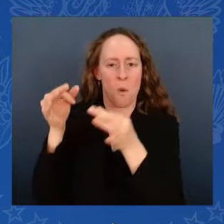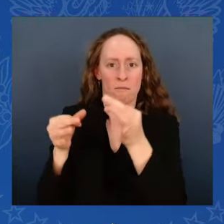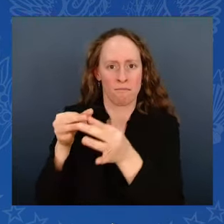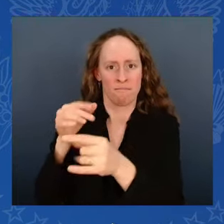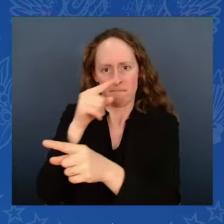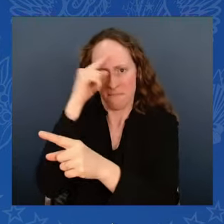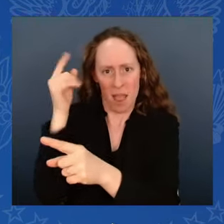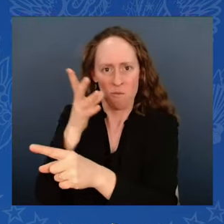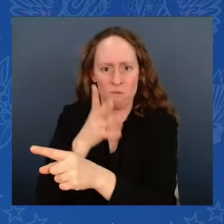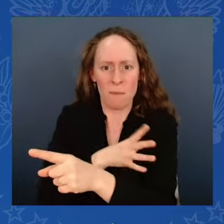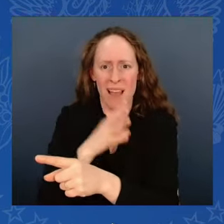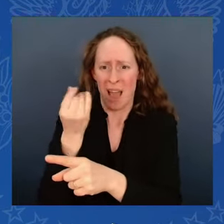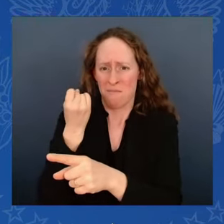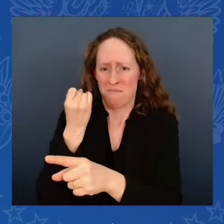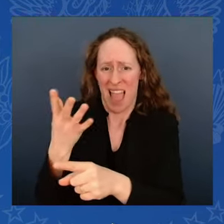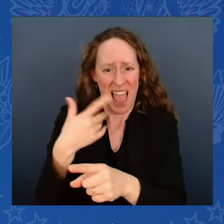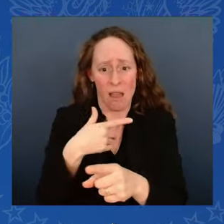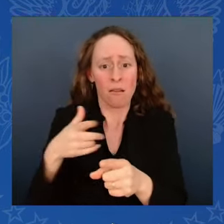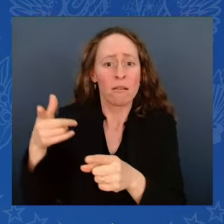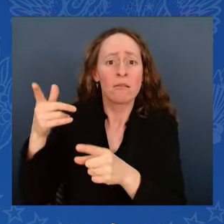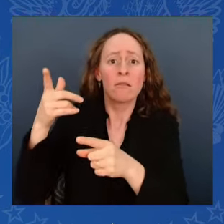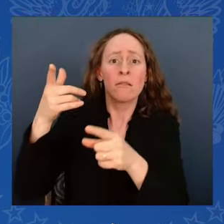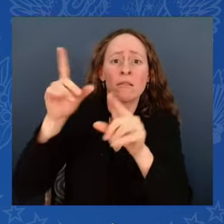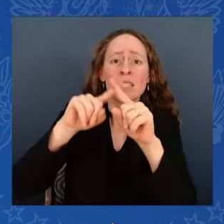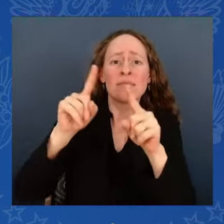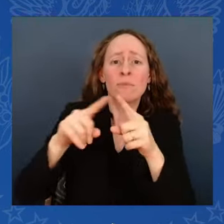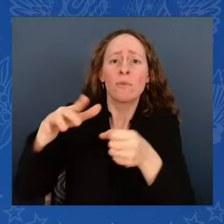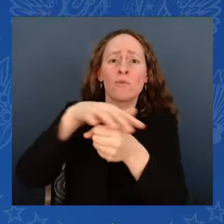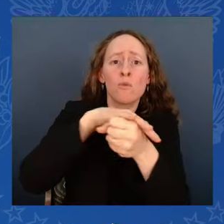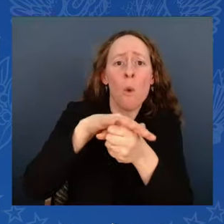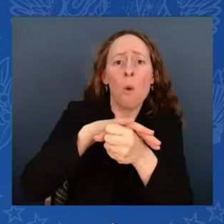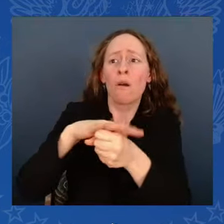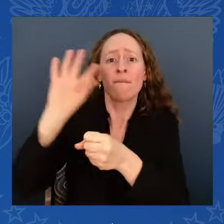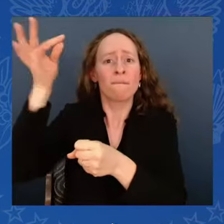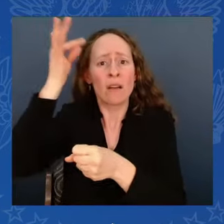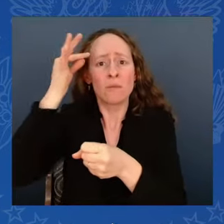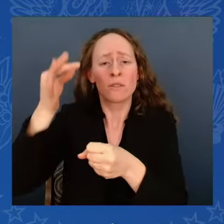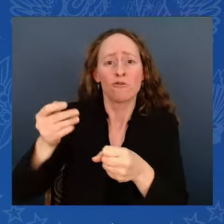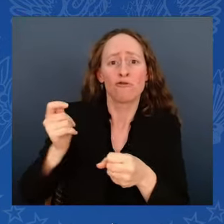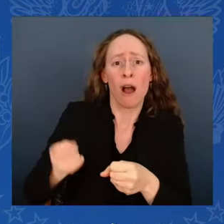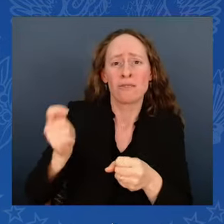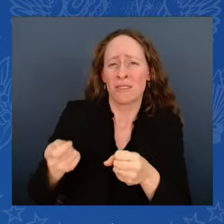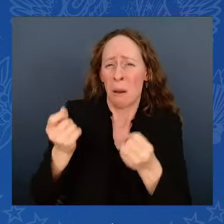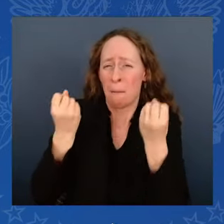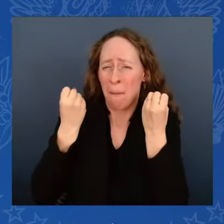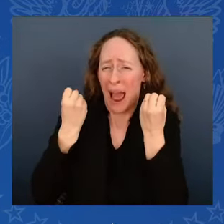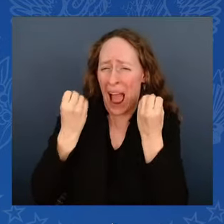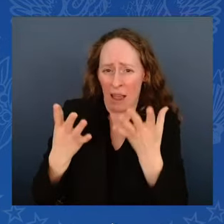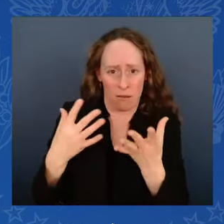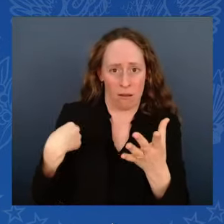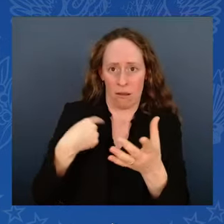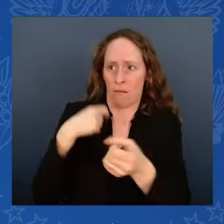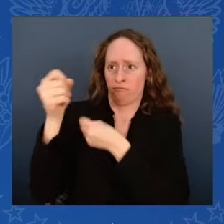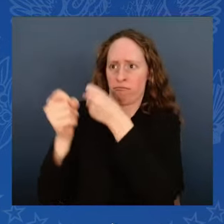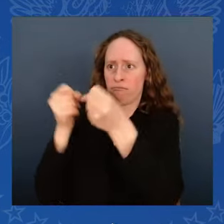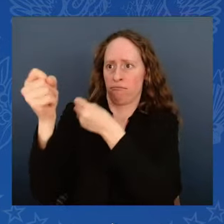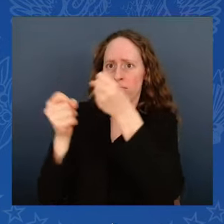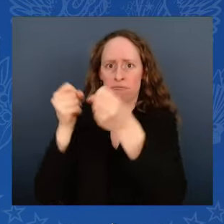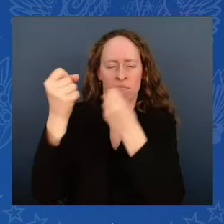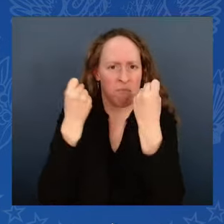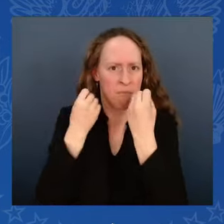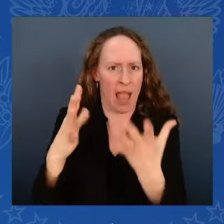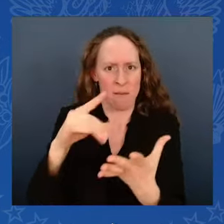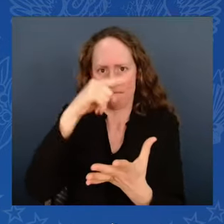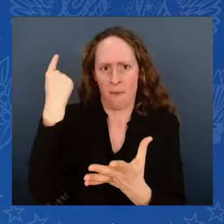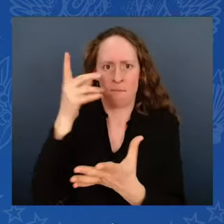every single one. The most important executive order on police reform to ban chokeholds, greatly restrict no